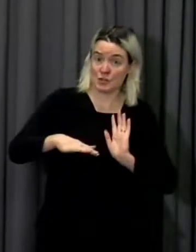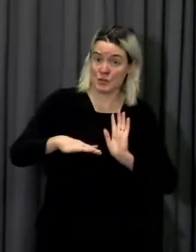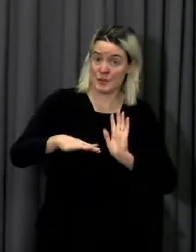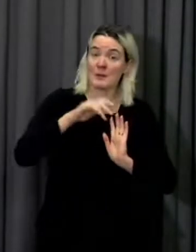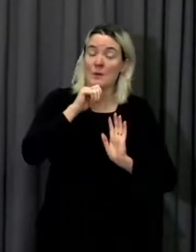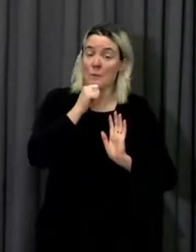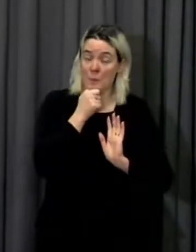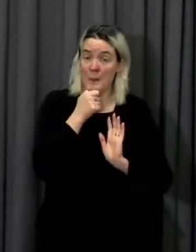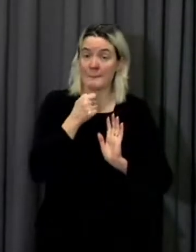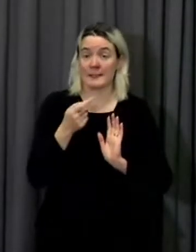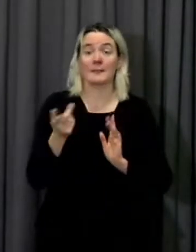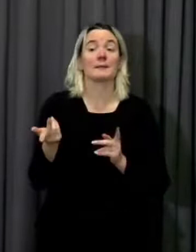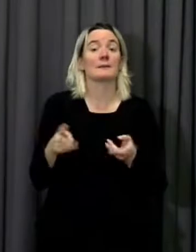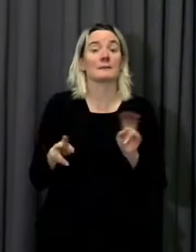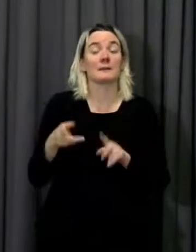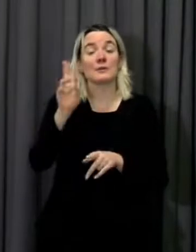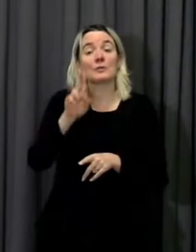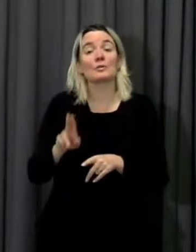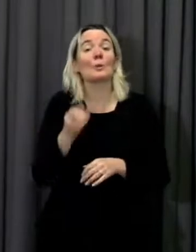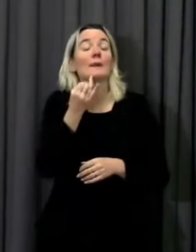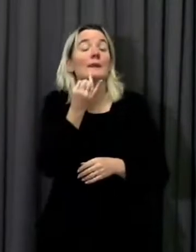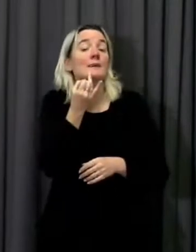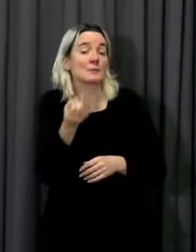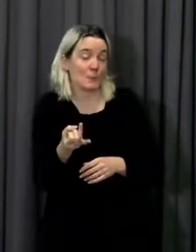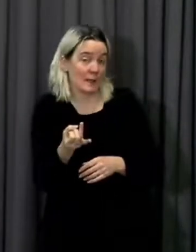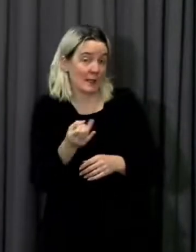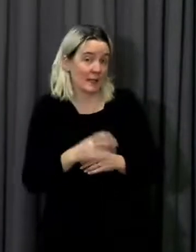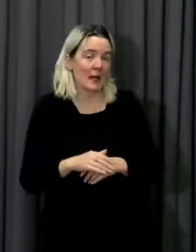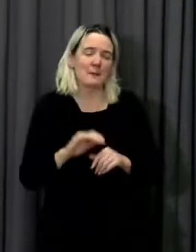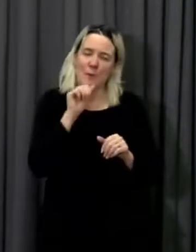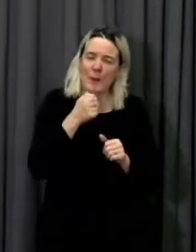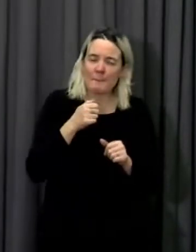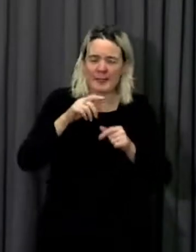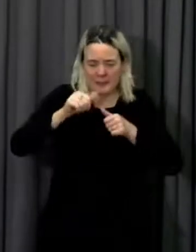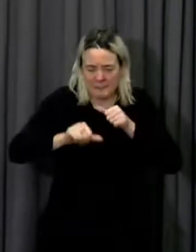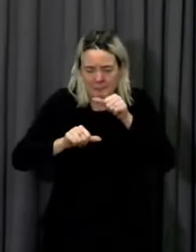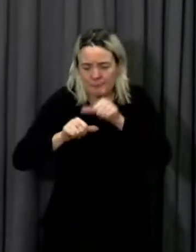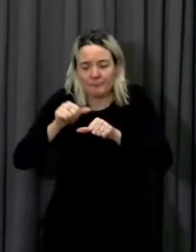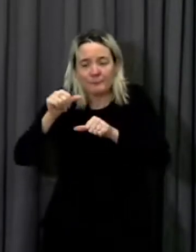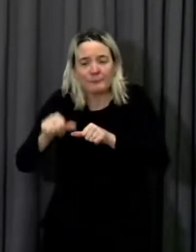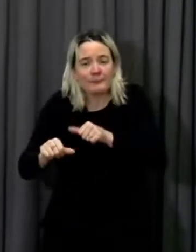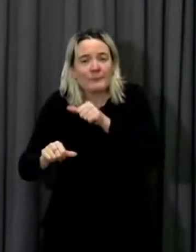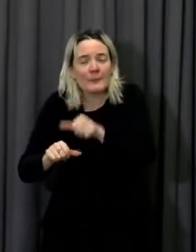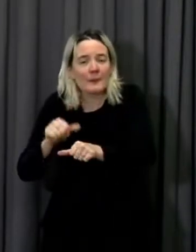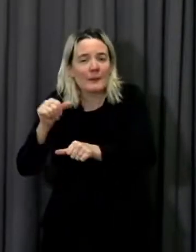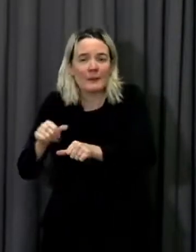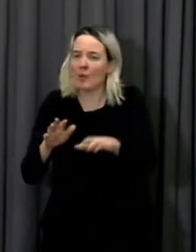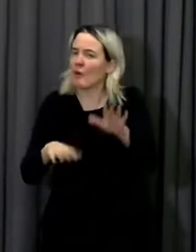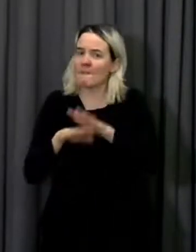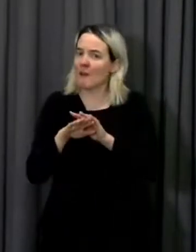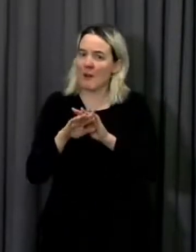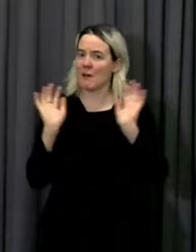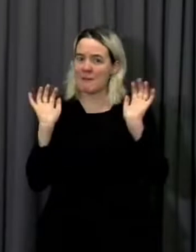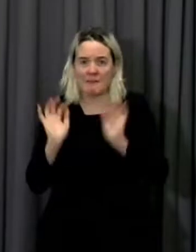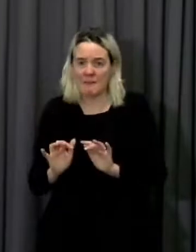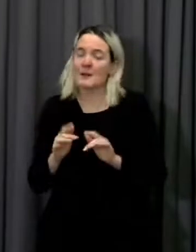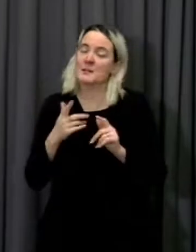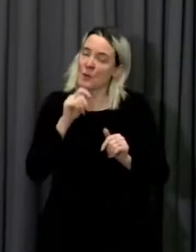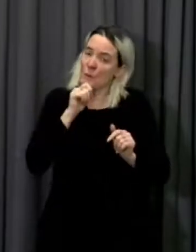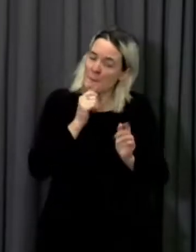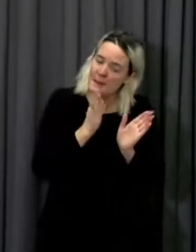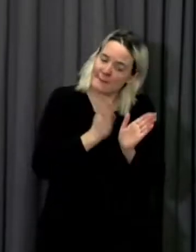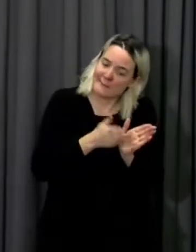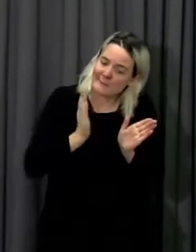part of our phased and flexible approach. And we continue to monitor and plan for a wider return.